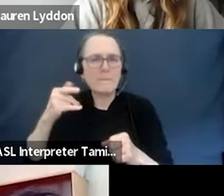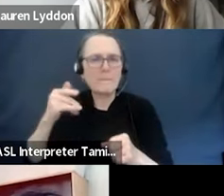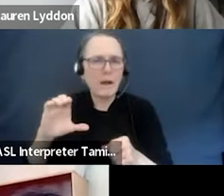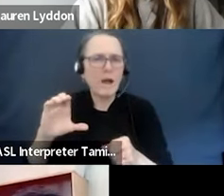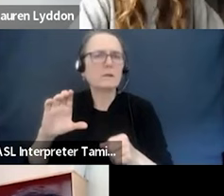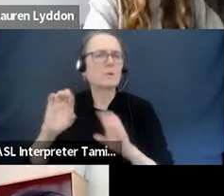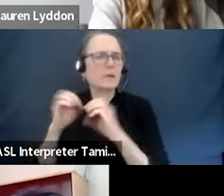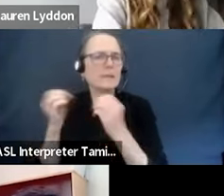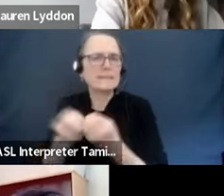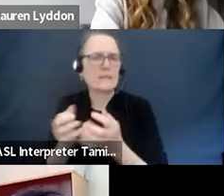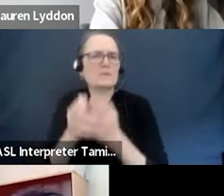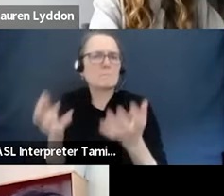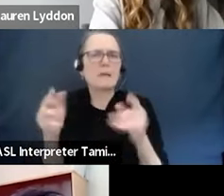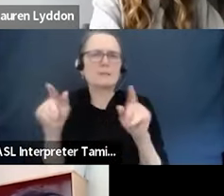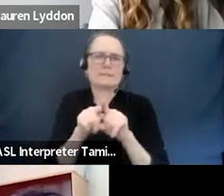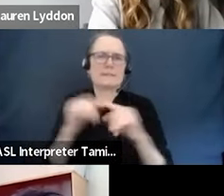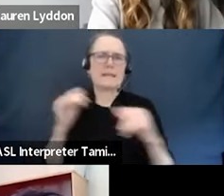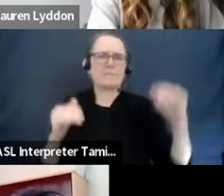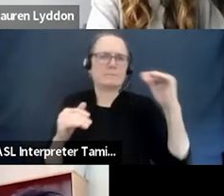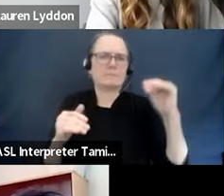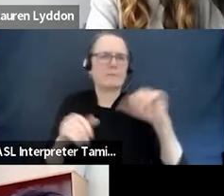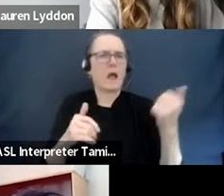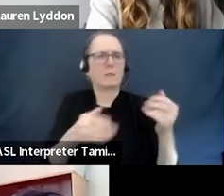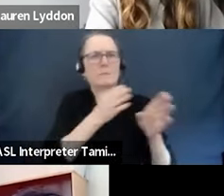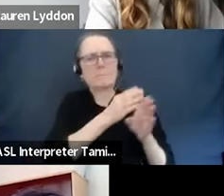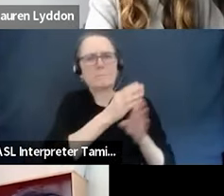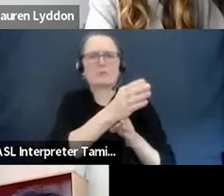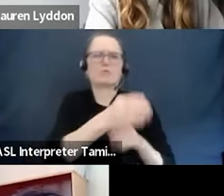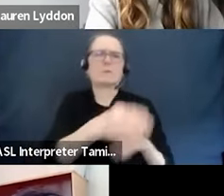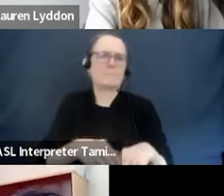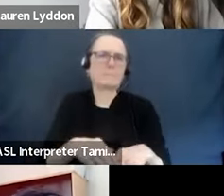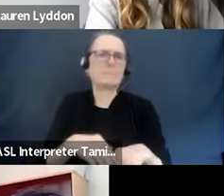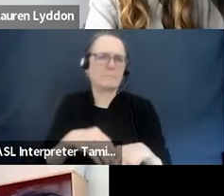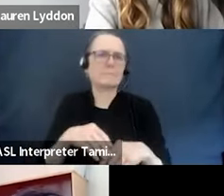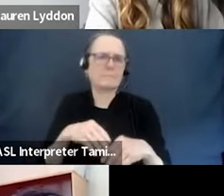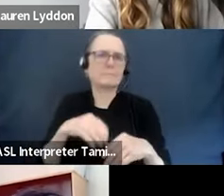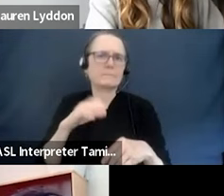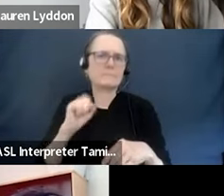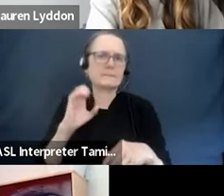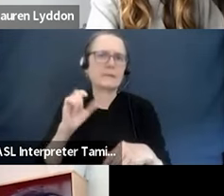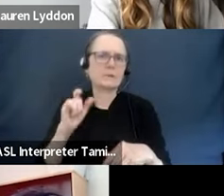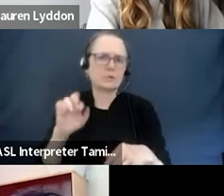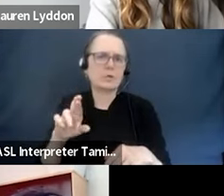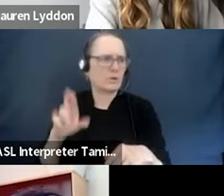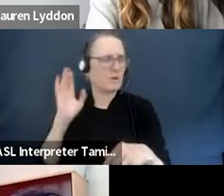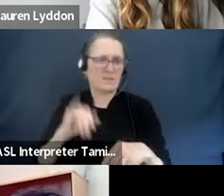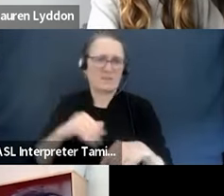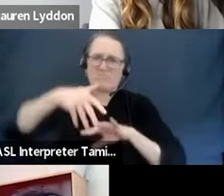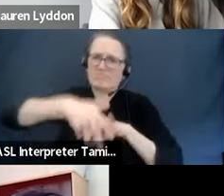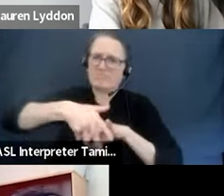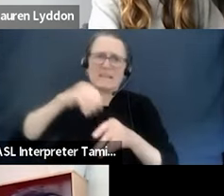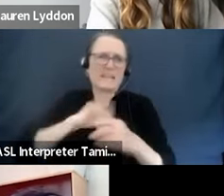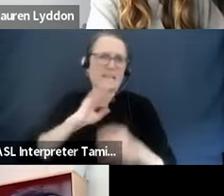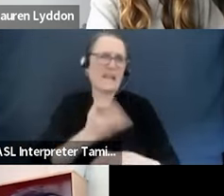of our structure as a sector and as a country. And we have